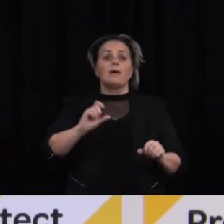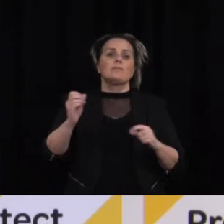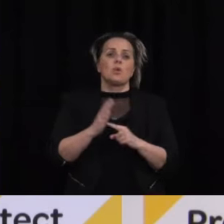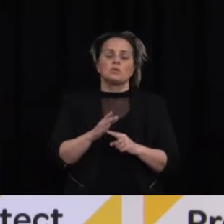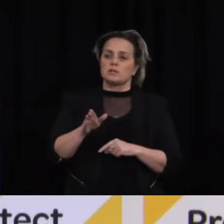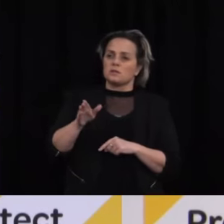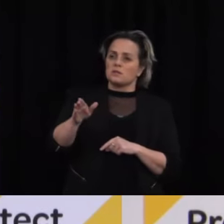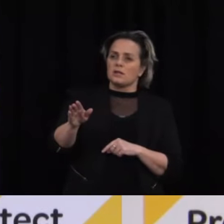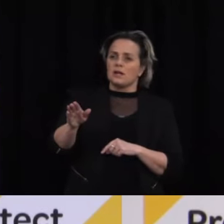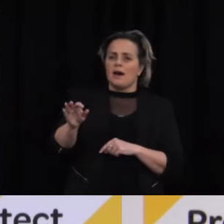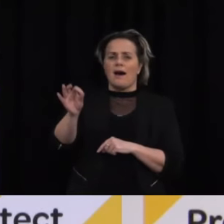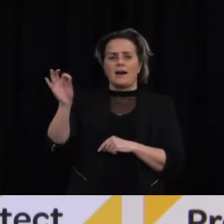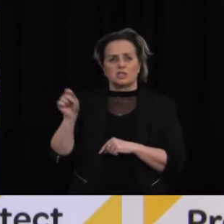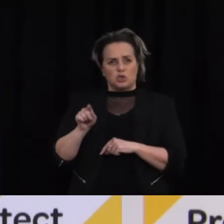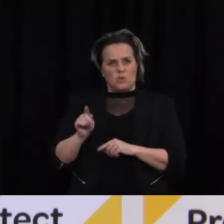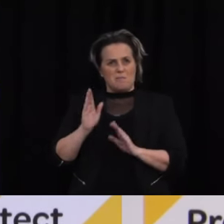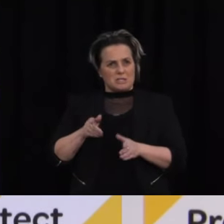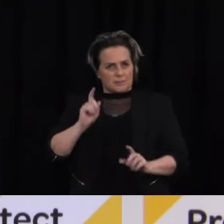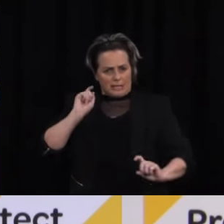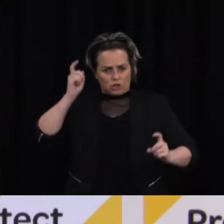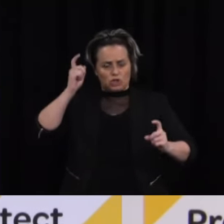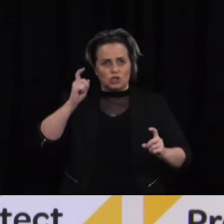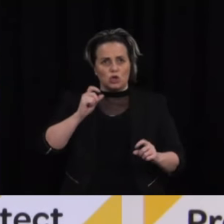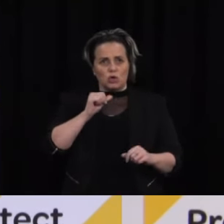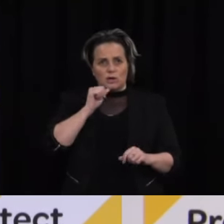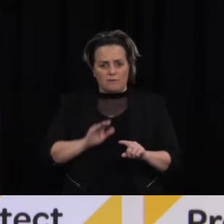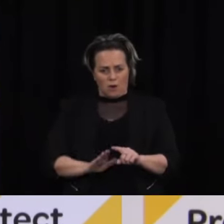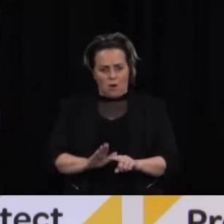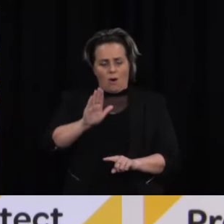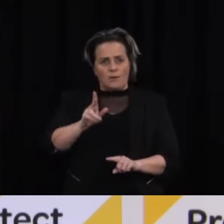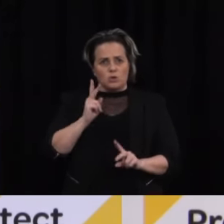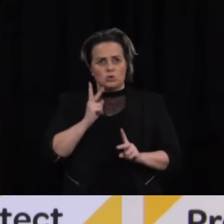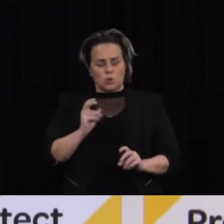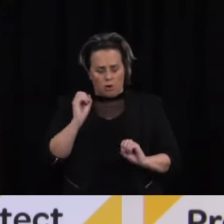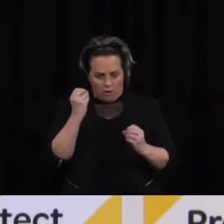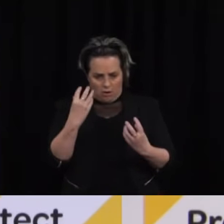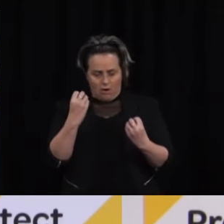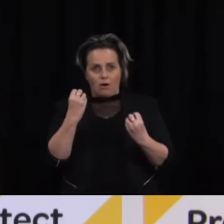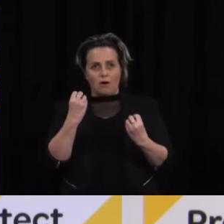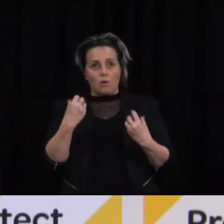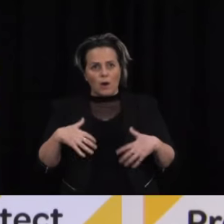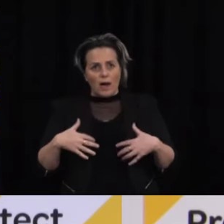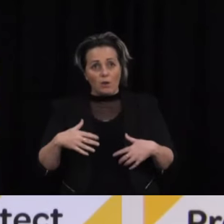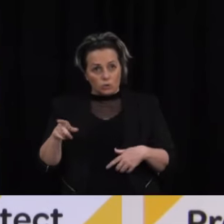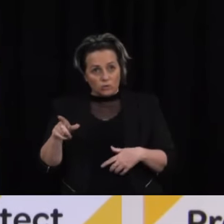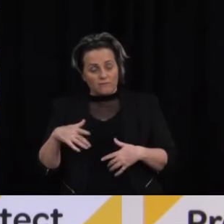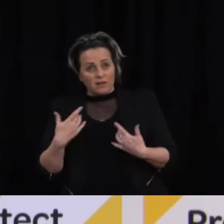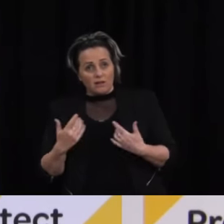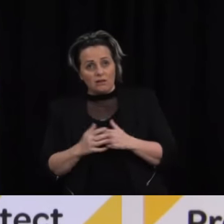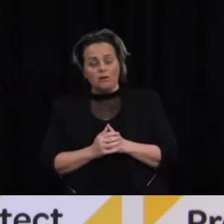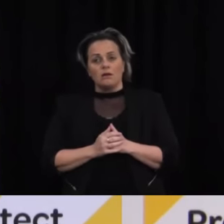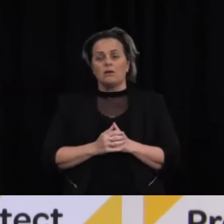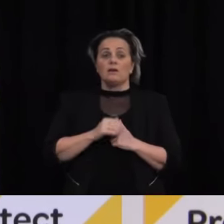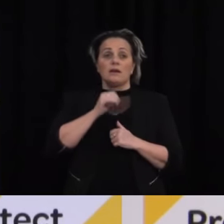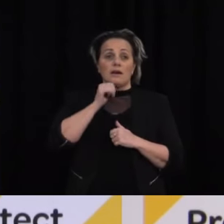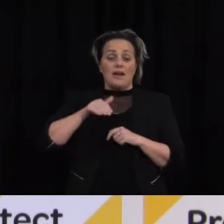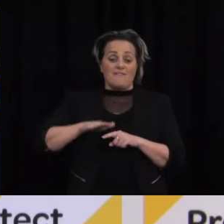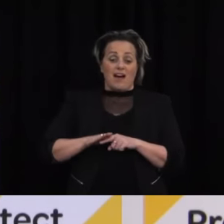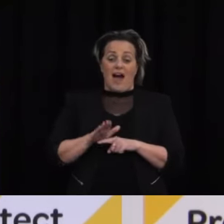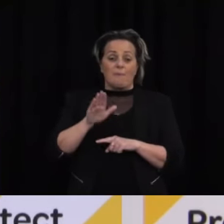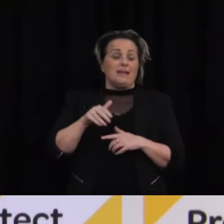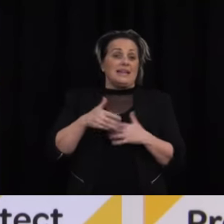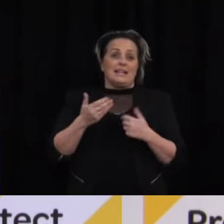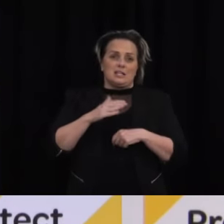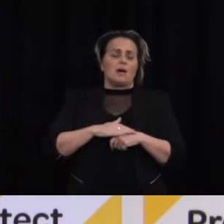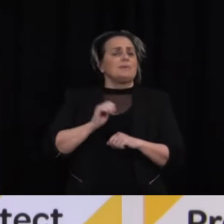answer you must have been concerned when you saw such a monumental jump Look any increase in COVID cases is of